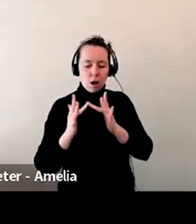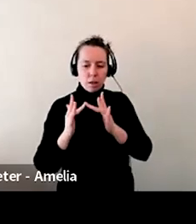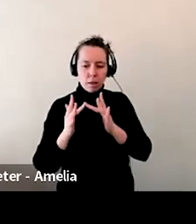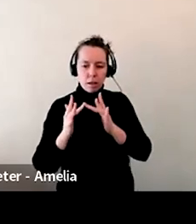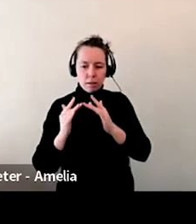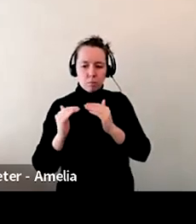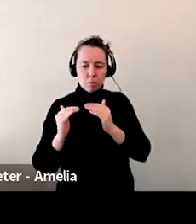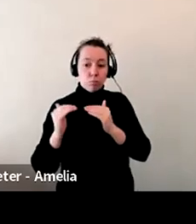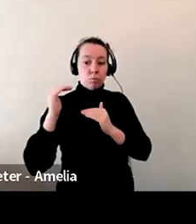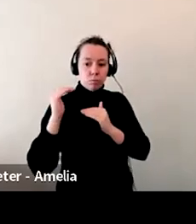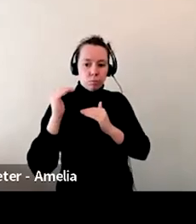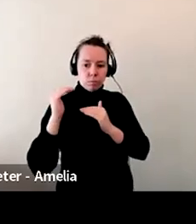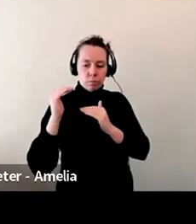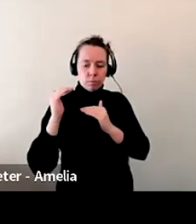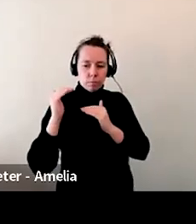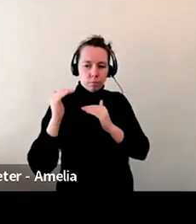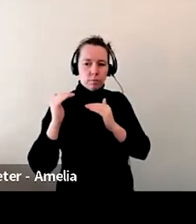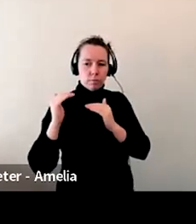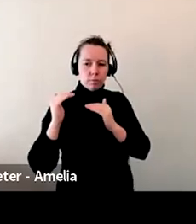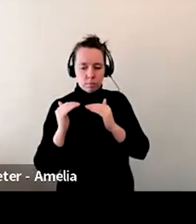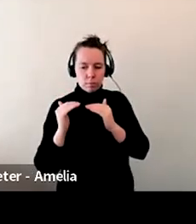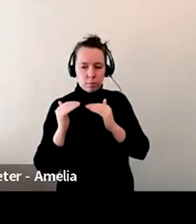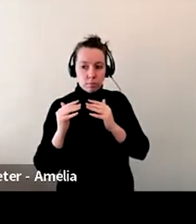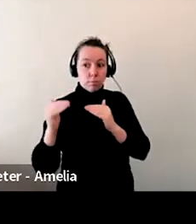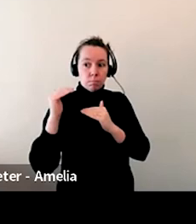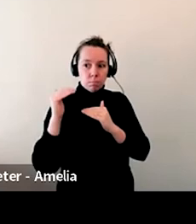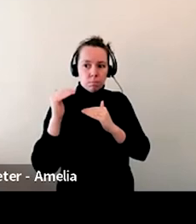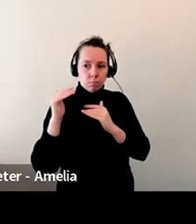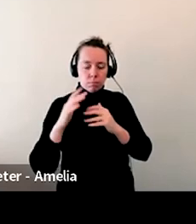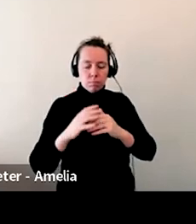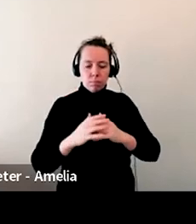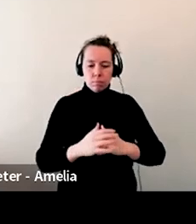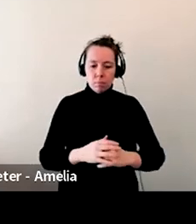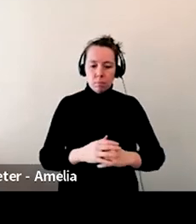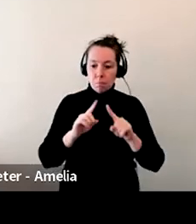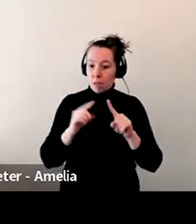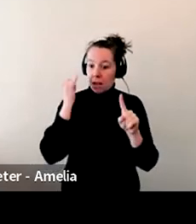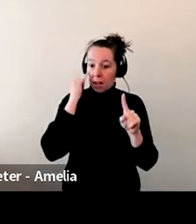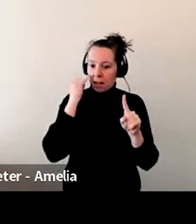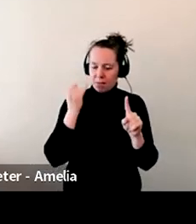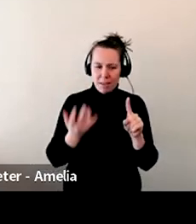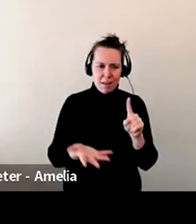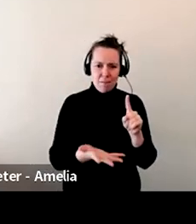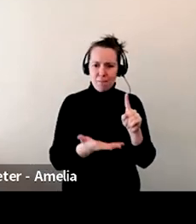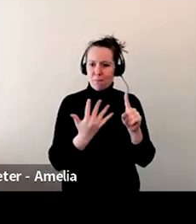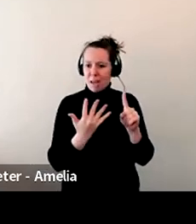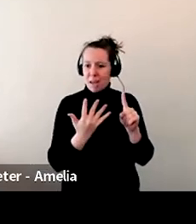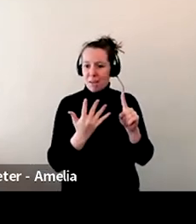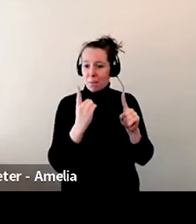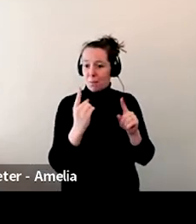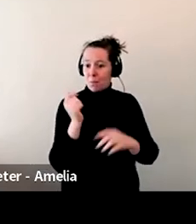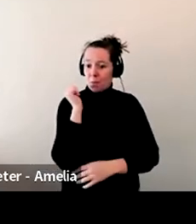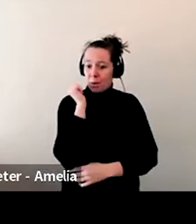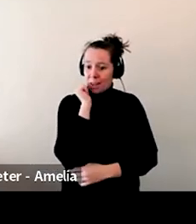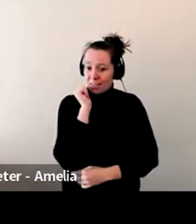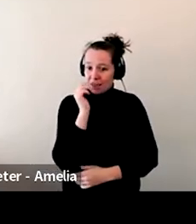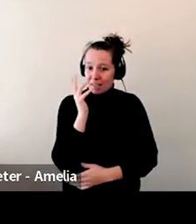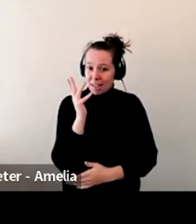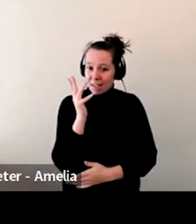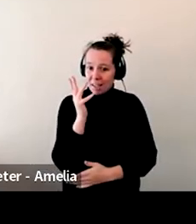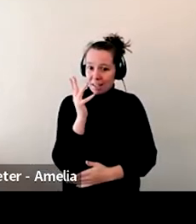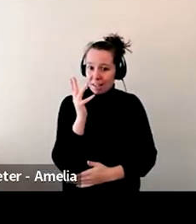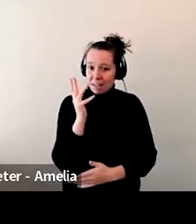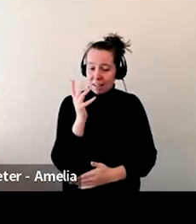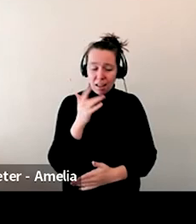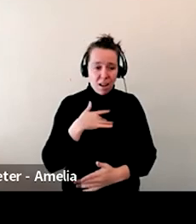we're, we would, I'd be, I'd be like so happy if we got five in a day. You know, as I said that though too, I